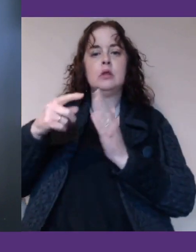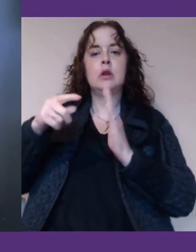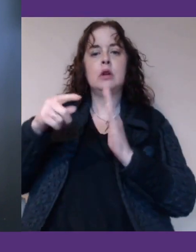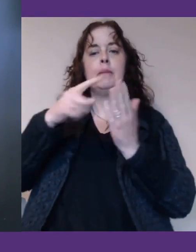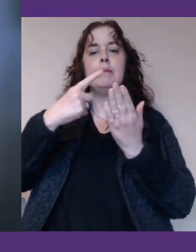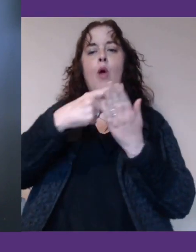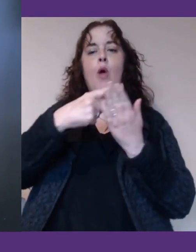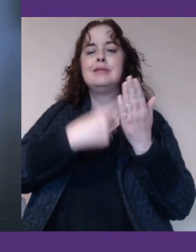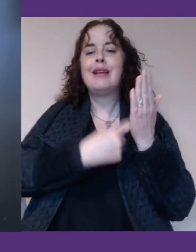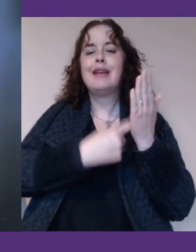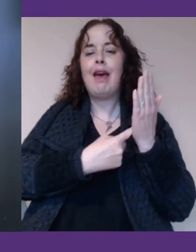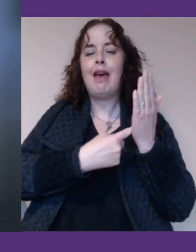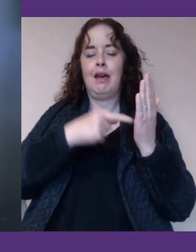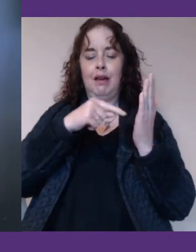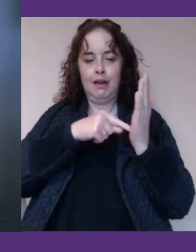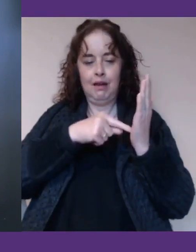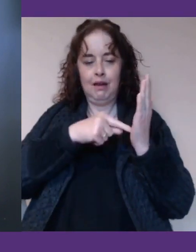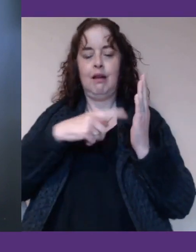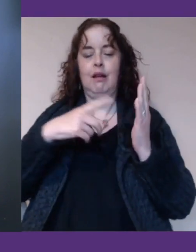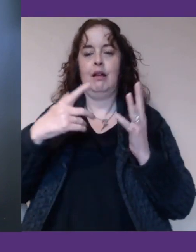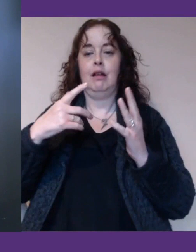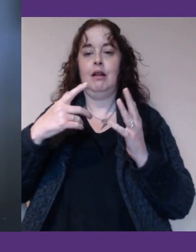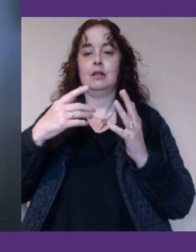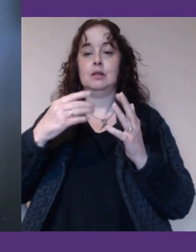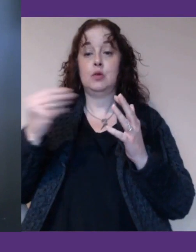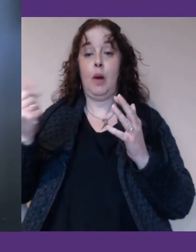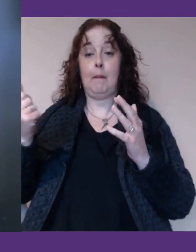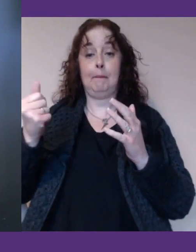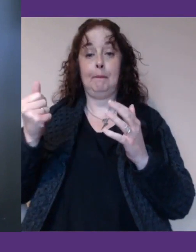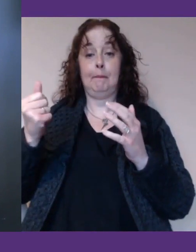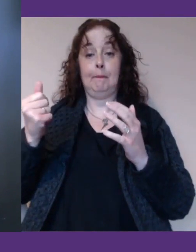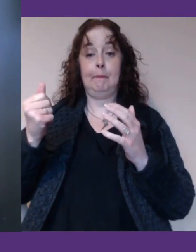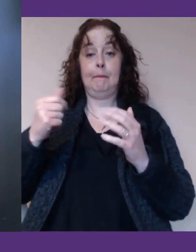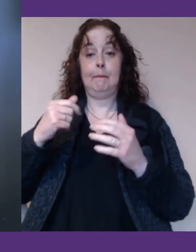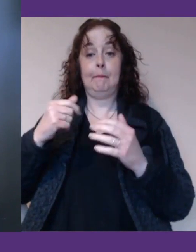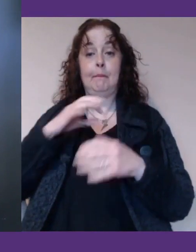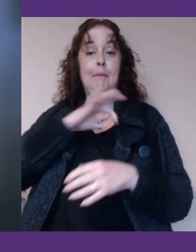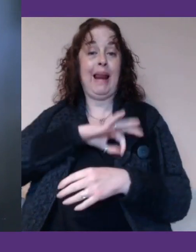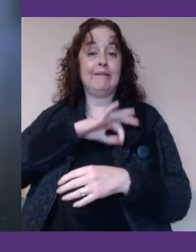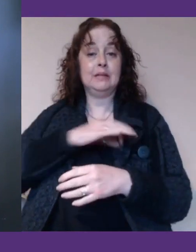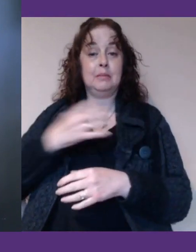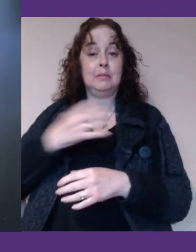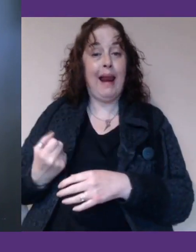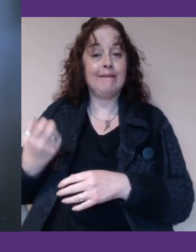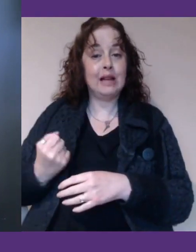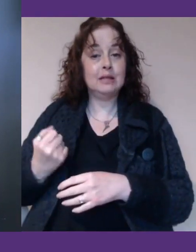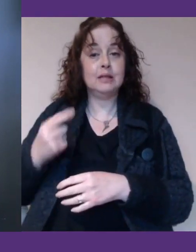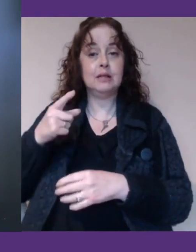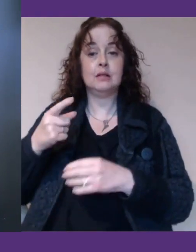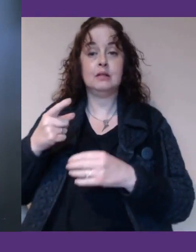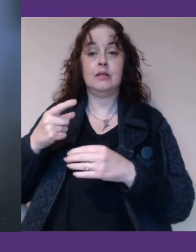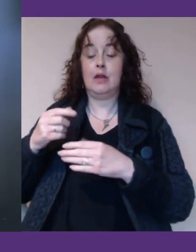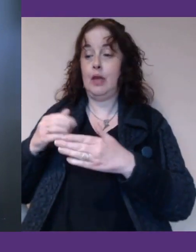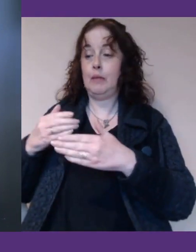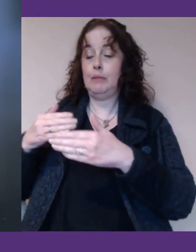of the, in some cases, the benefit systems modernization to remove barriers to work, the